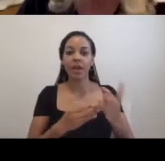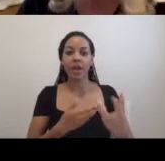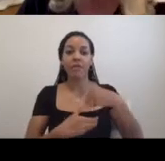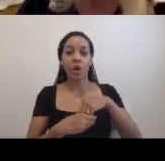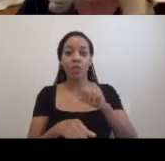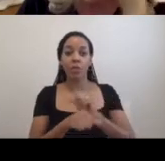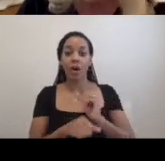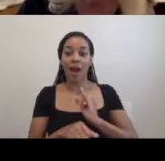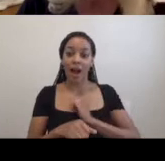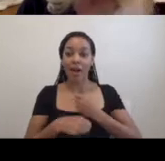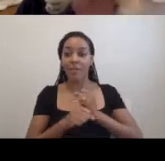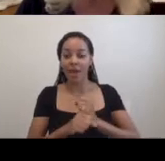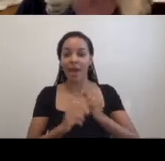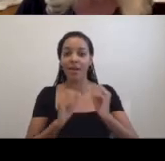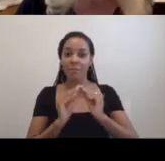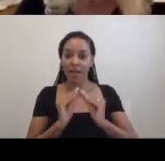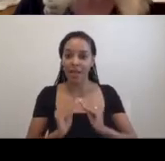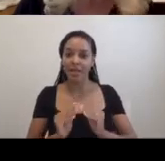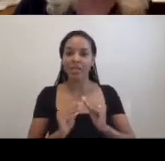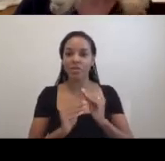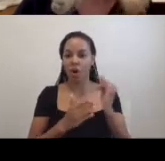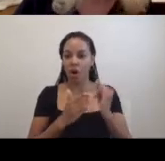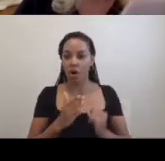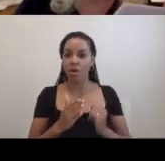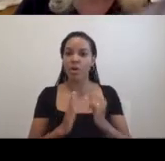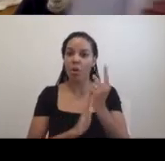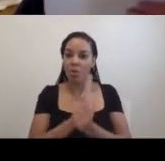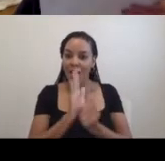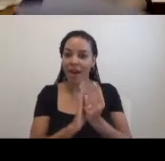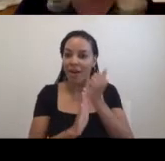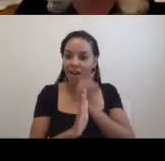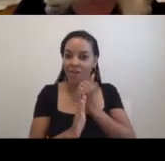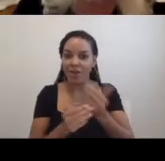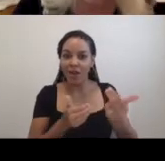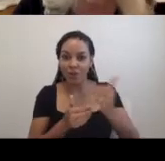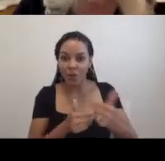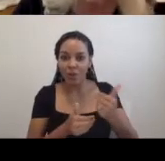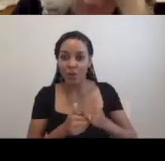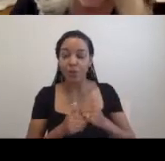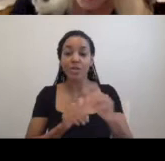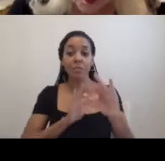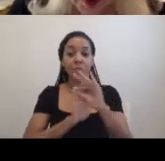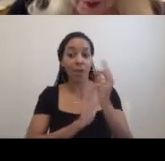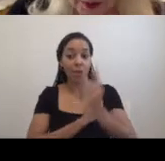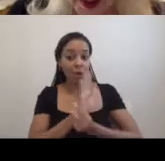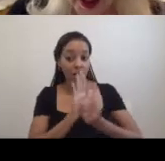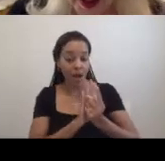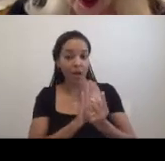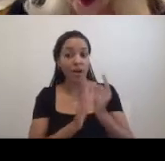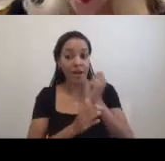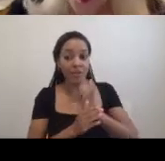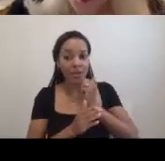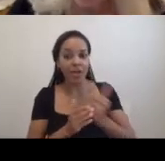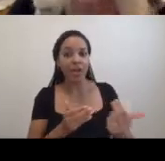hour every day with me. By choosing one hour every day